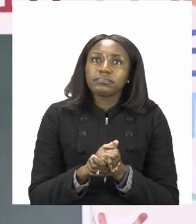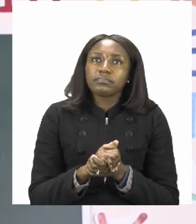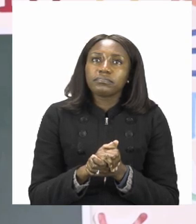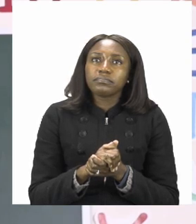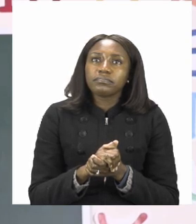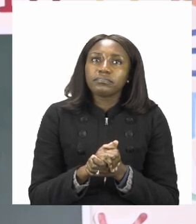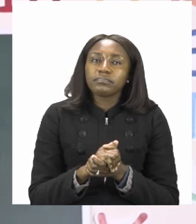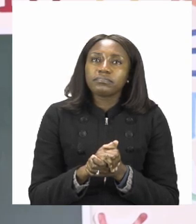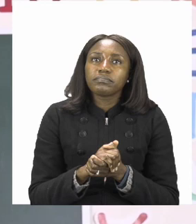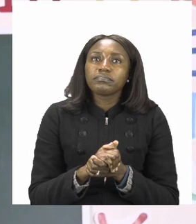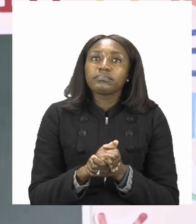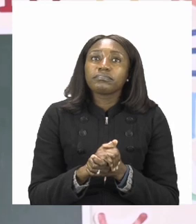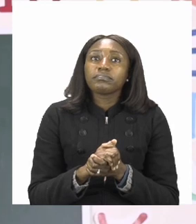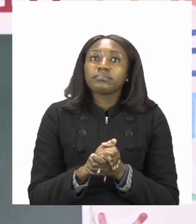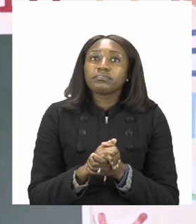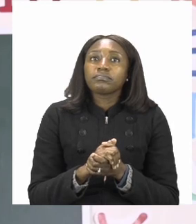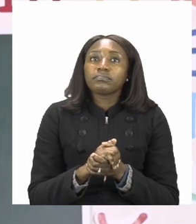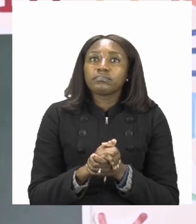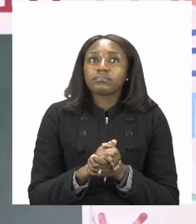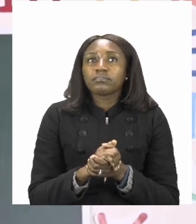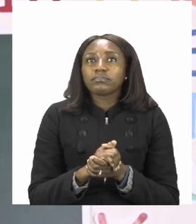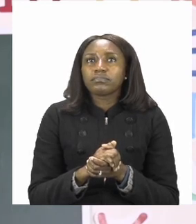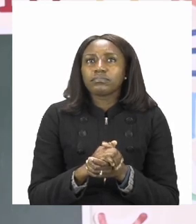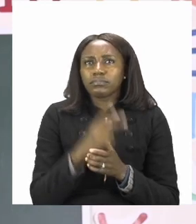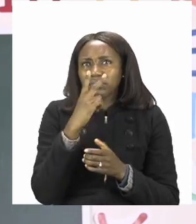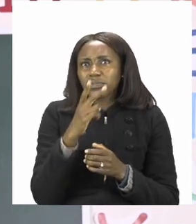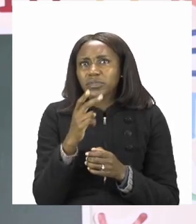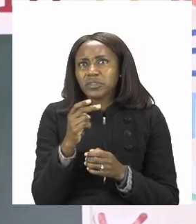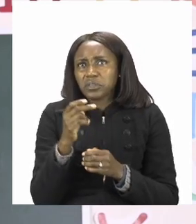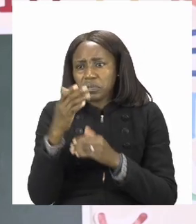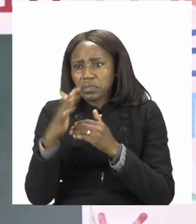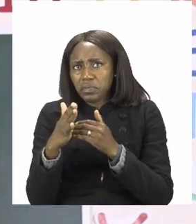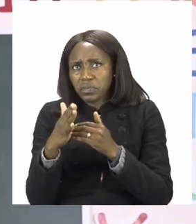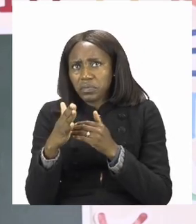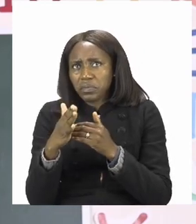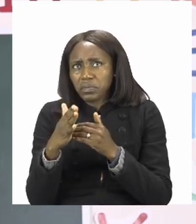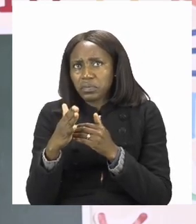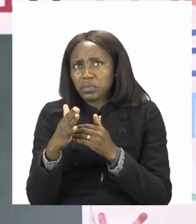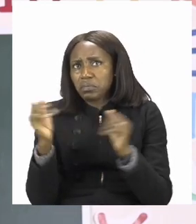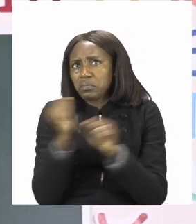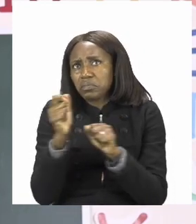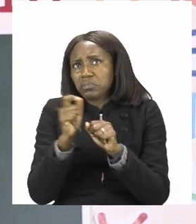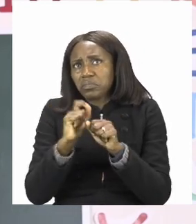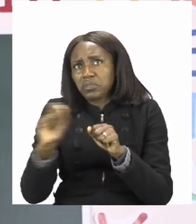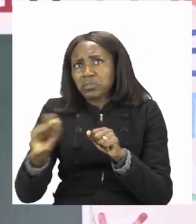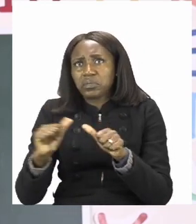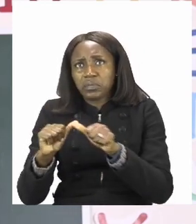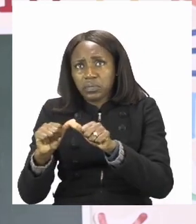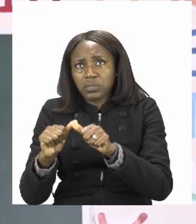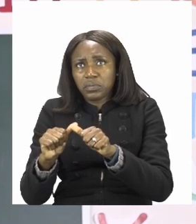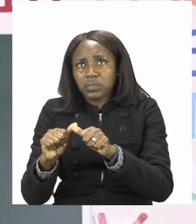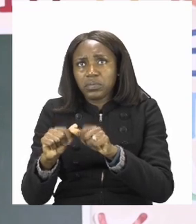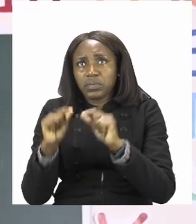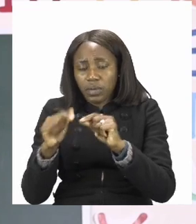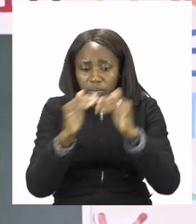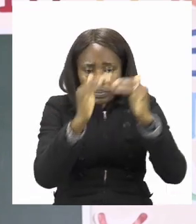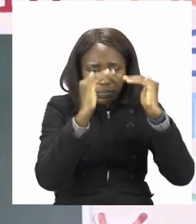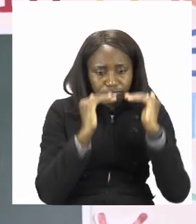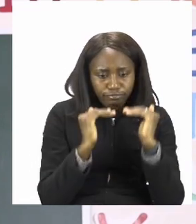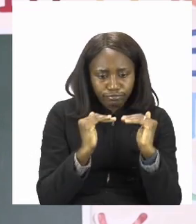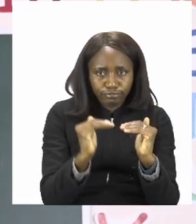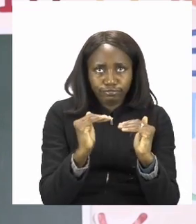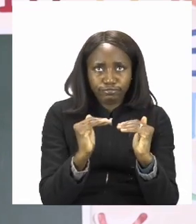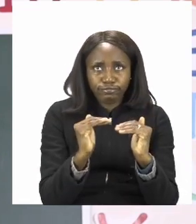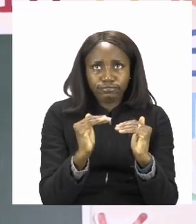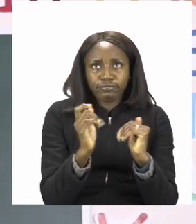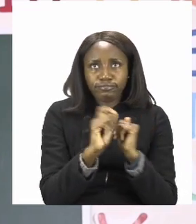But boys and girls I've run out of space. You can clearly see that there's no more space to write here because there are no more lines.